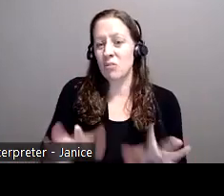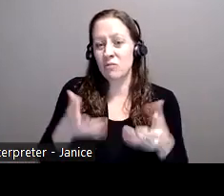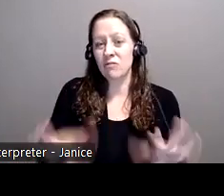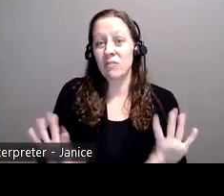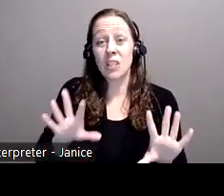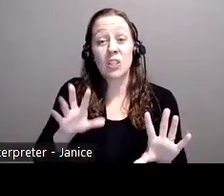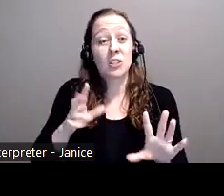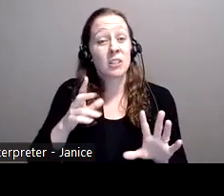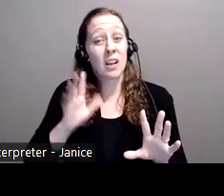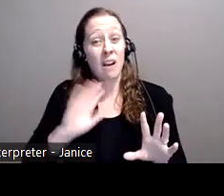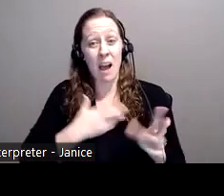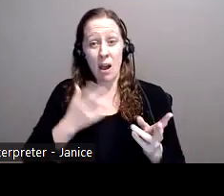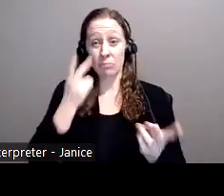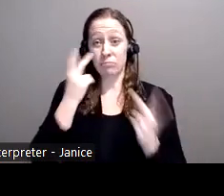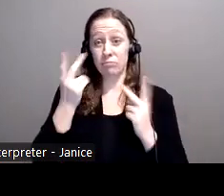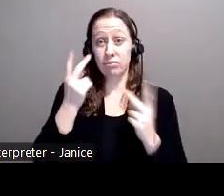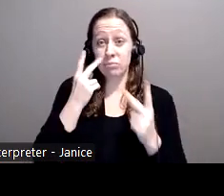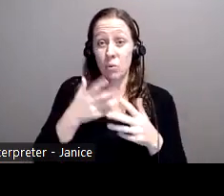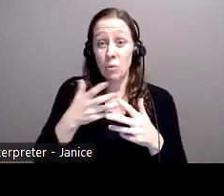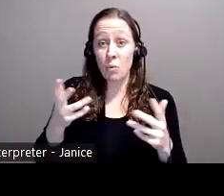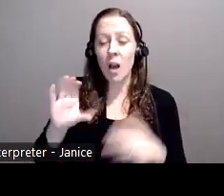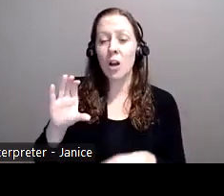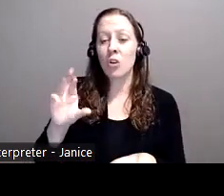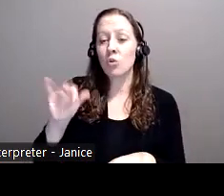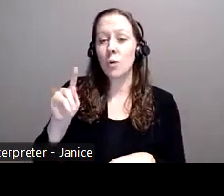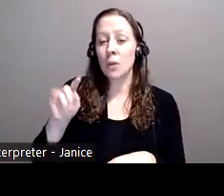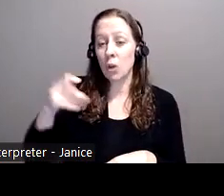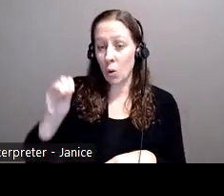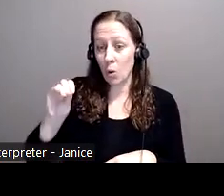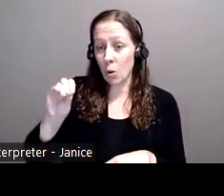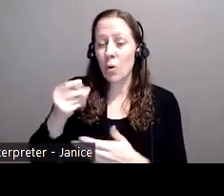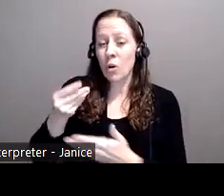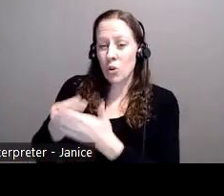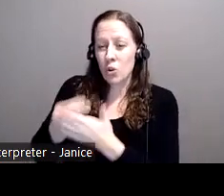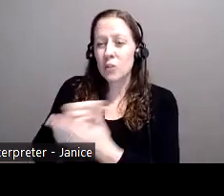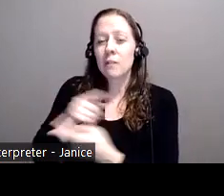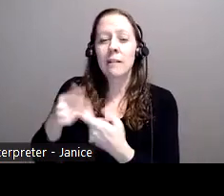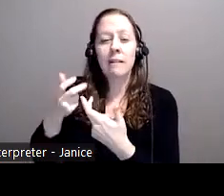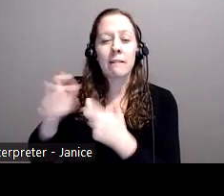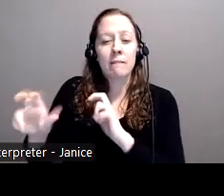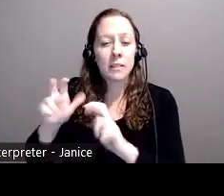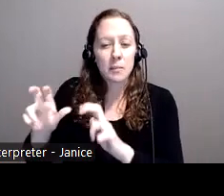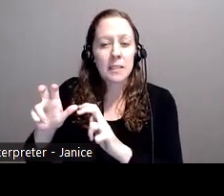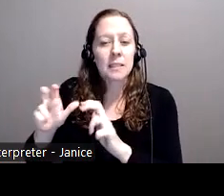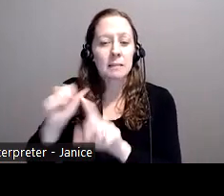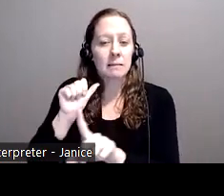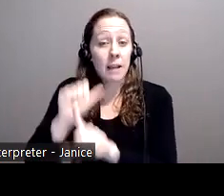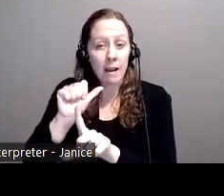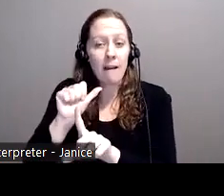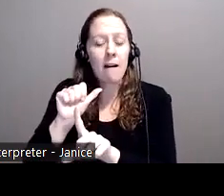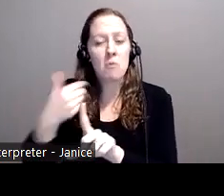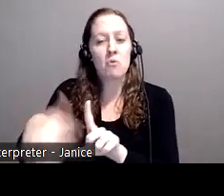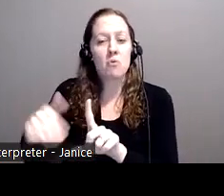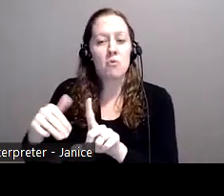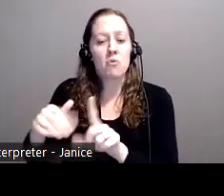to the emergence of cryptocurrency and investment scams, but we, we've seen the dollar loss